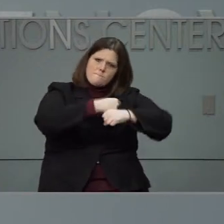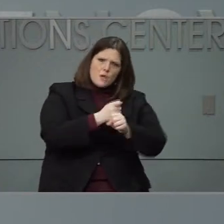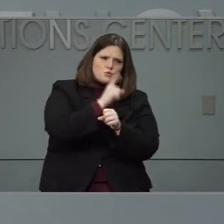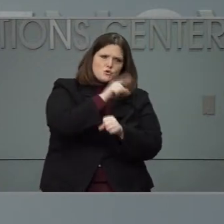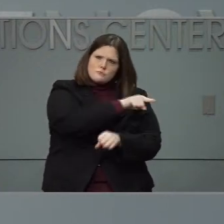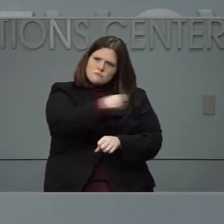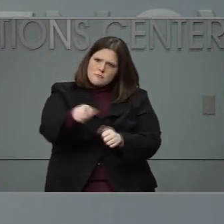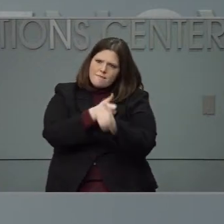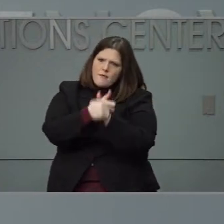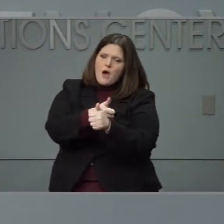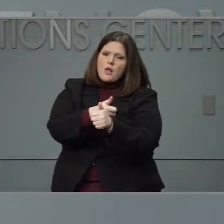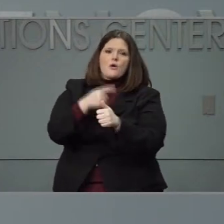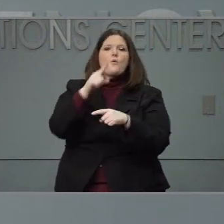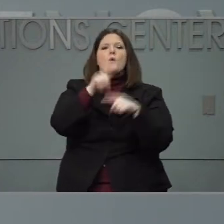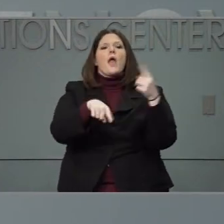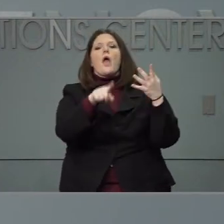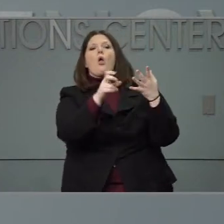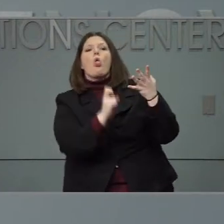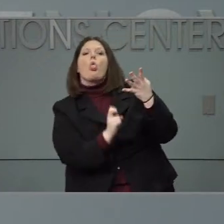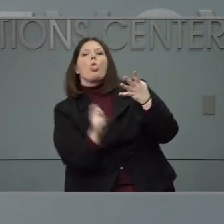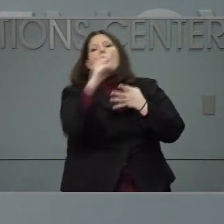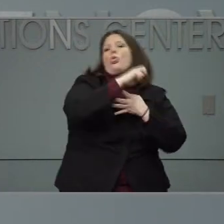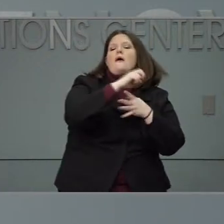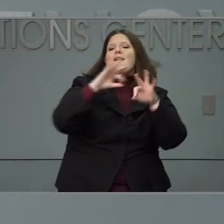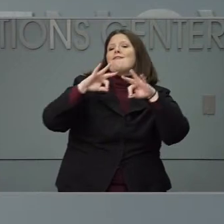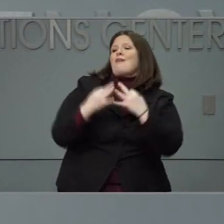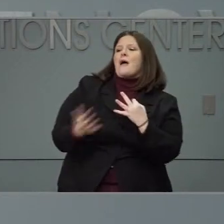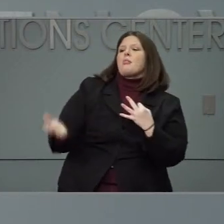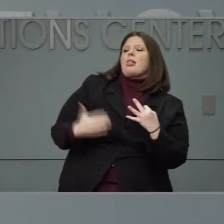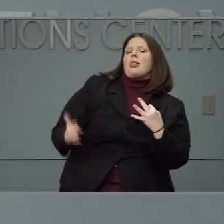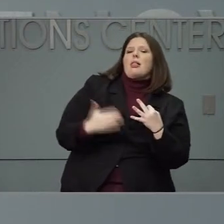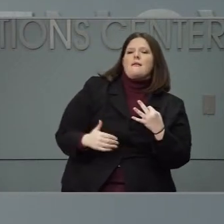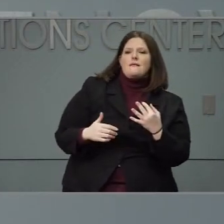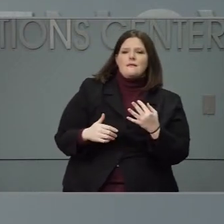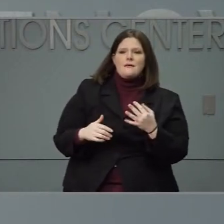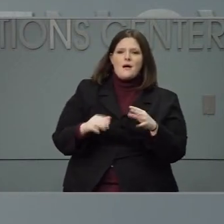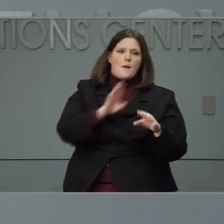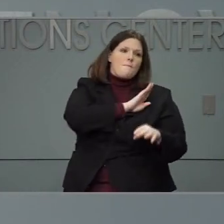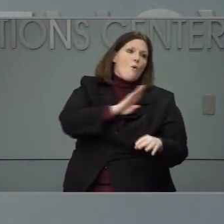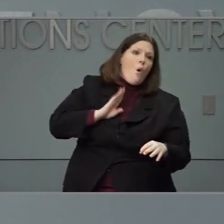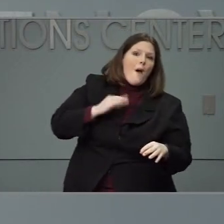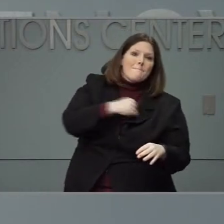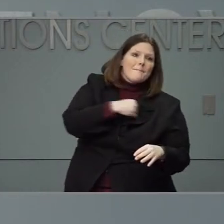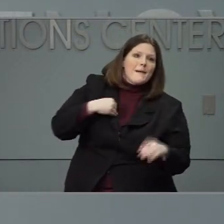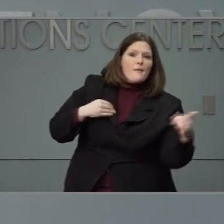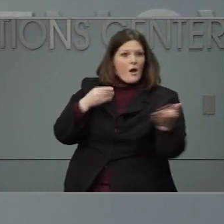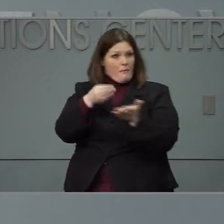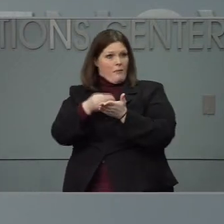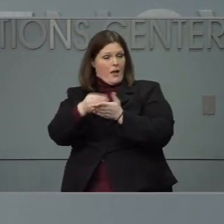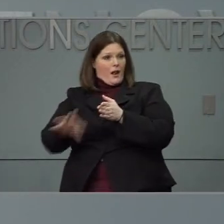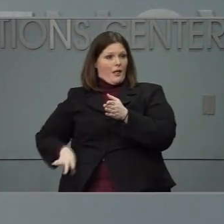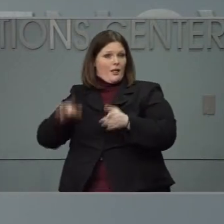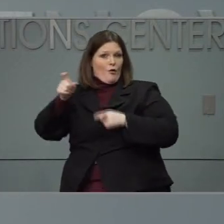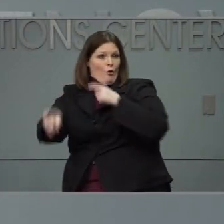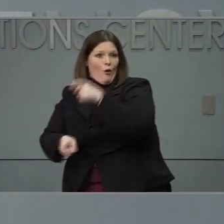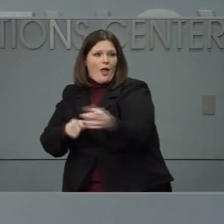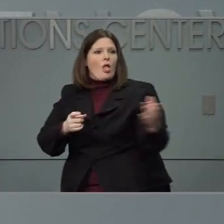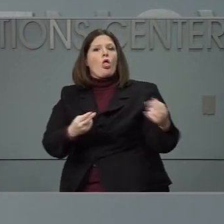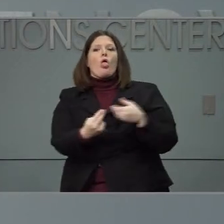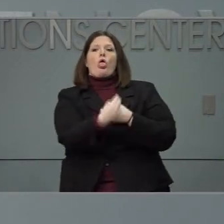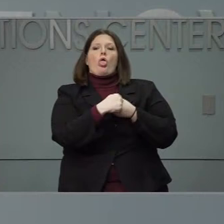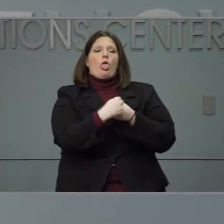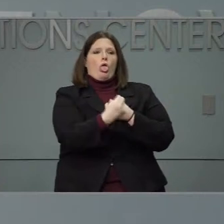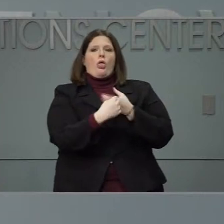jumping the line and having their family members or friends, board members, donors jumping the line and and importantly